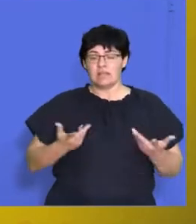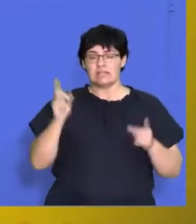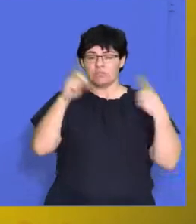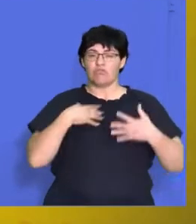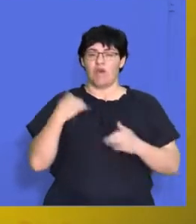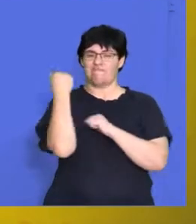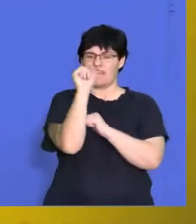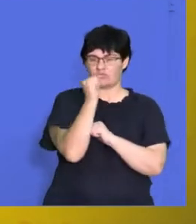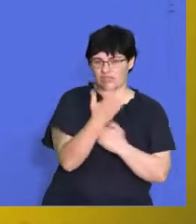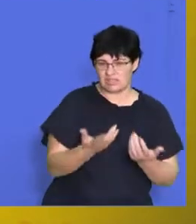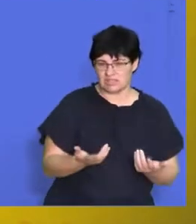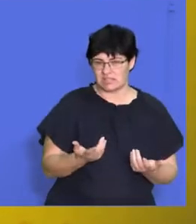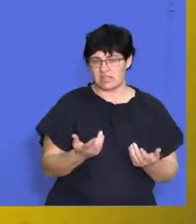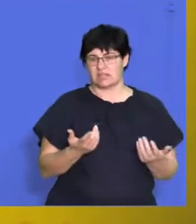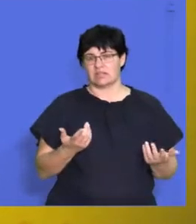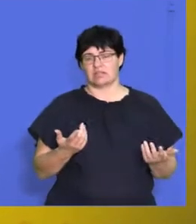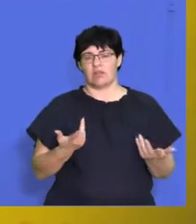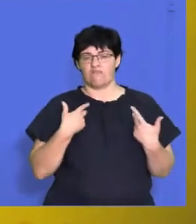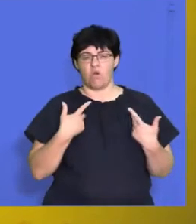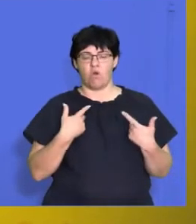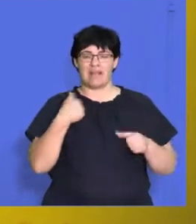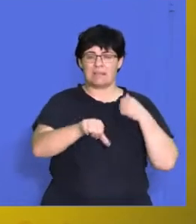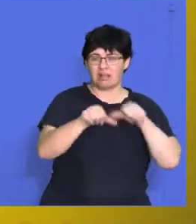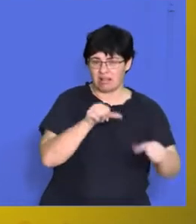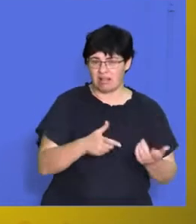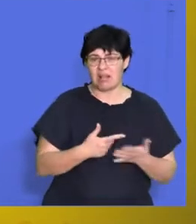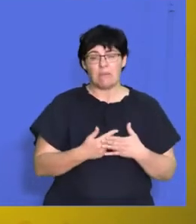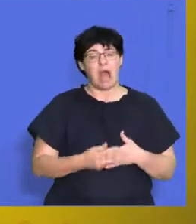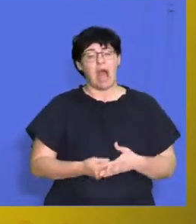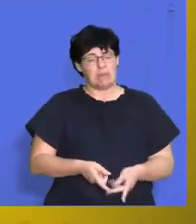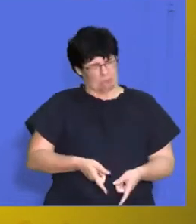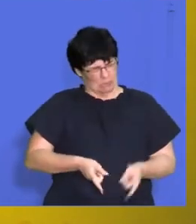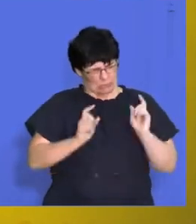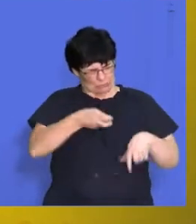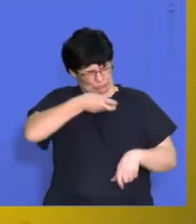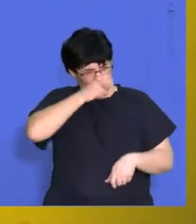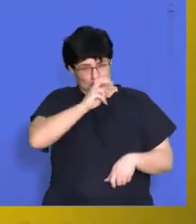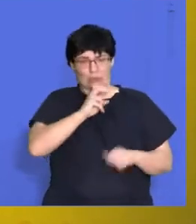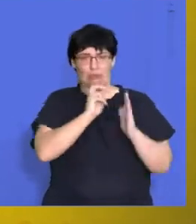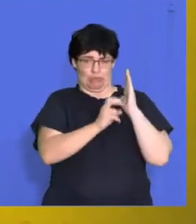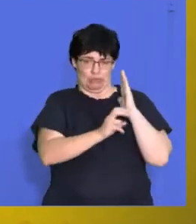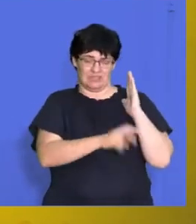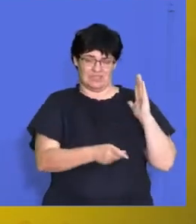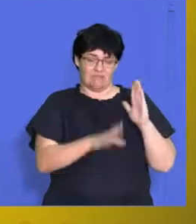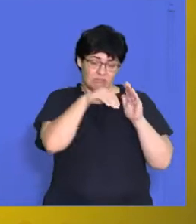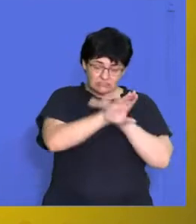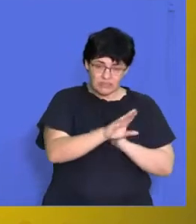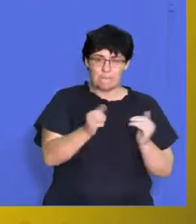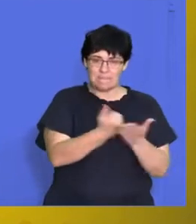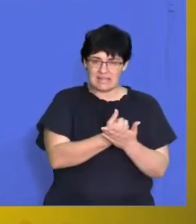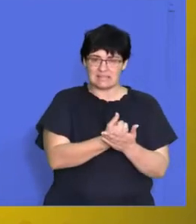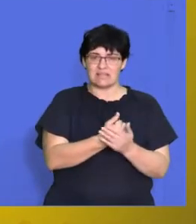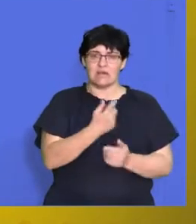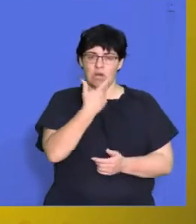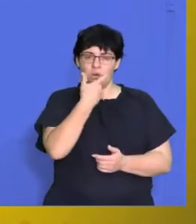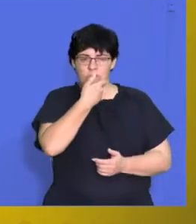in a factory in terms of chemicals where there's very strict protocols when you enter the business. You might have to go through a